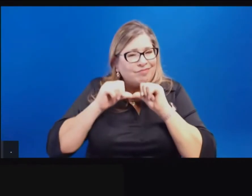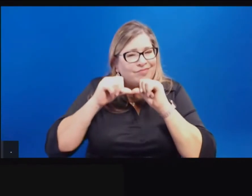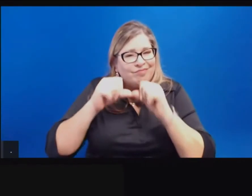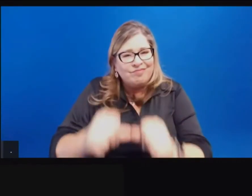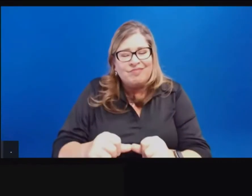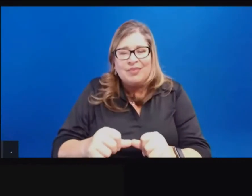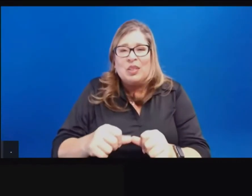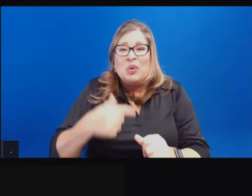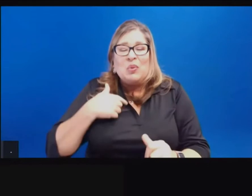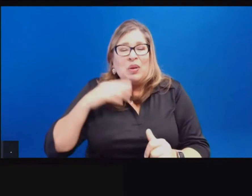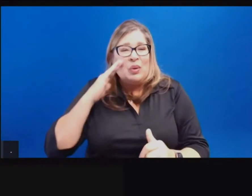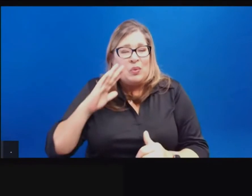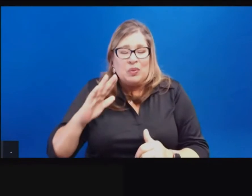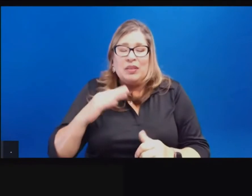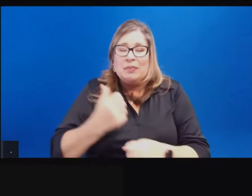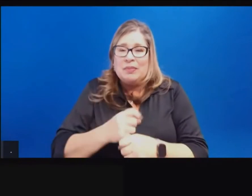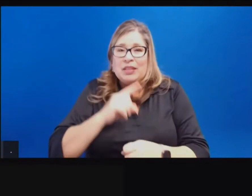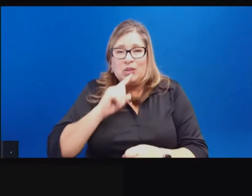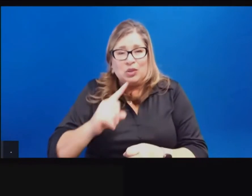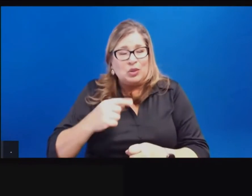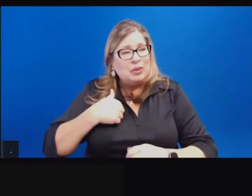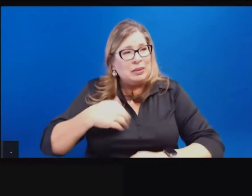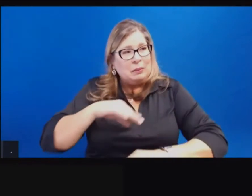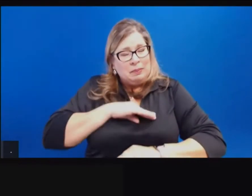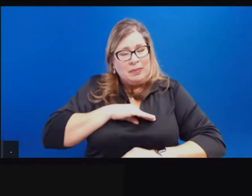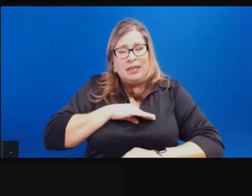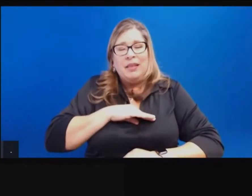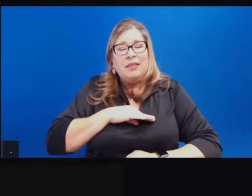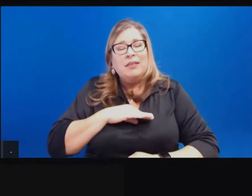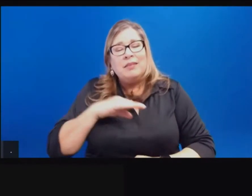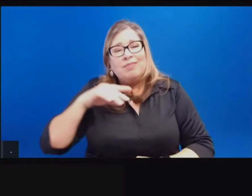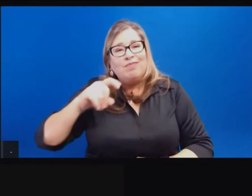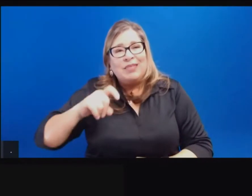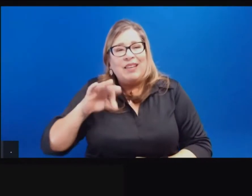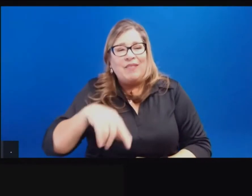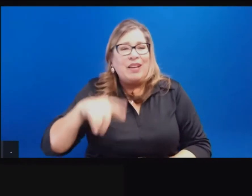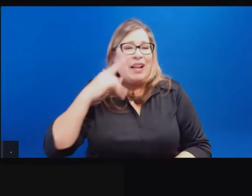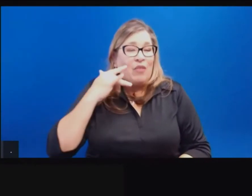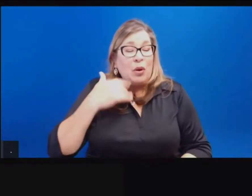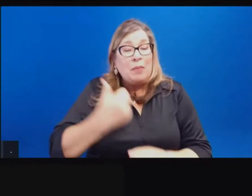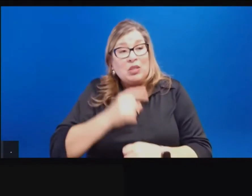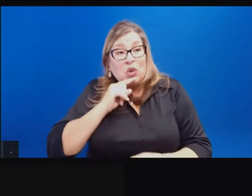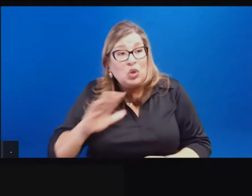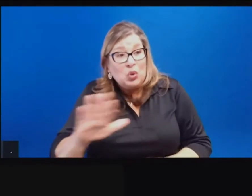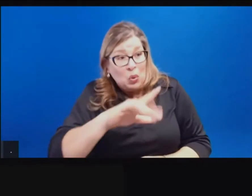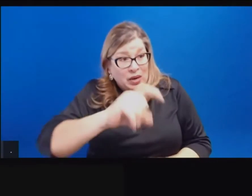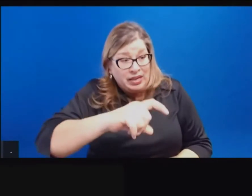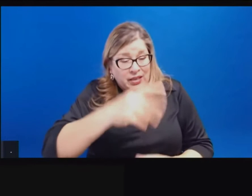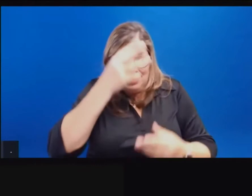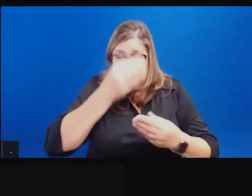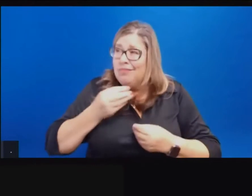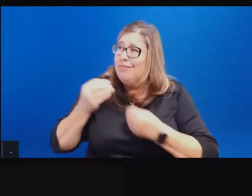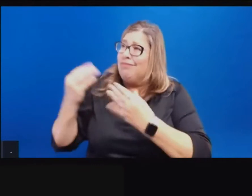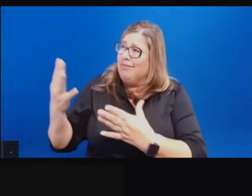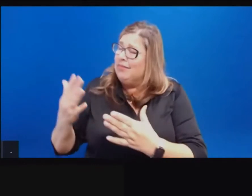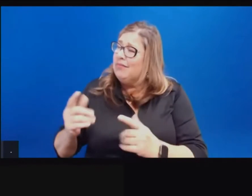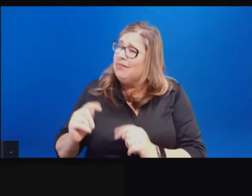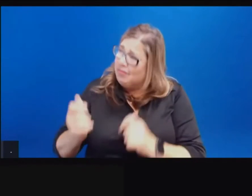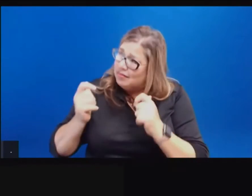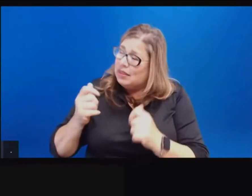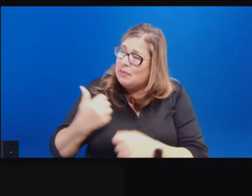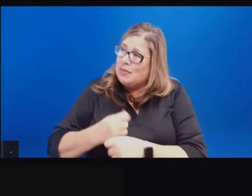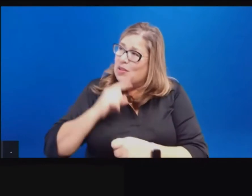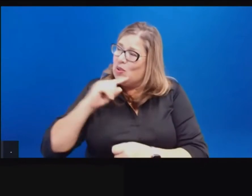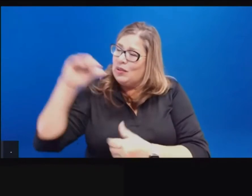the cadence to make sure the needs of Californians are heard loud and clear, and we're able to fill the pressing, uh, demands on